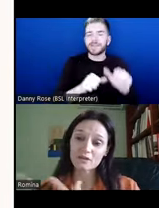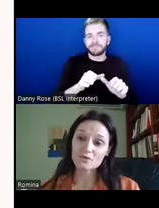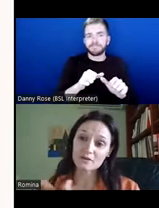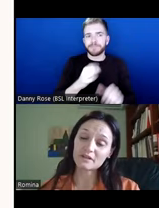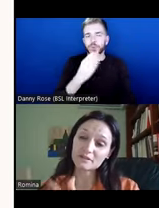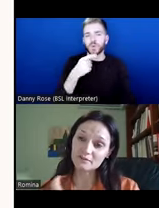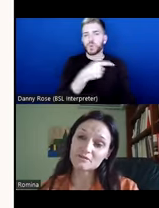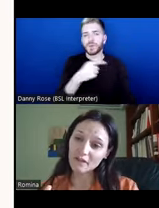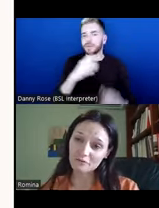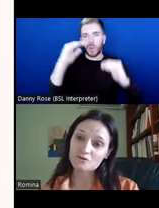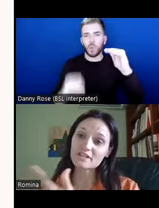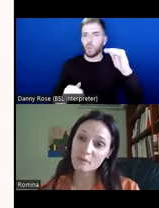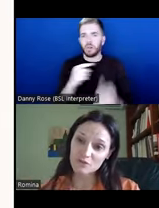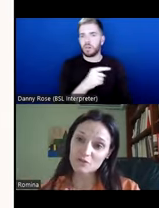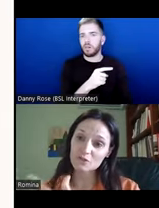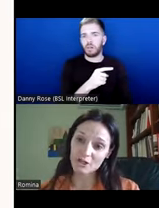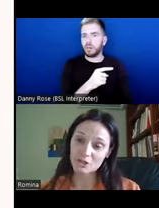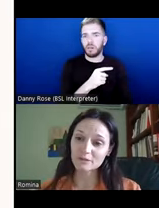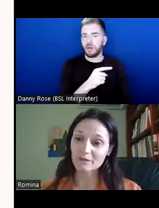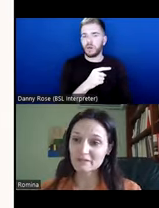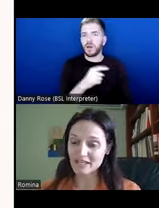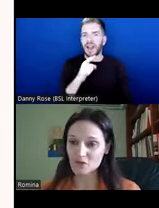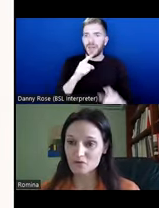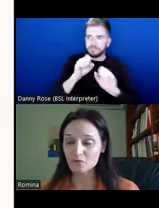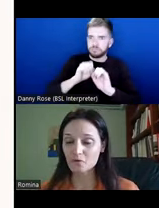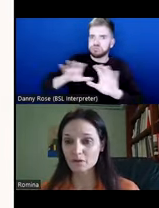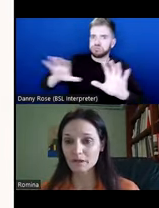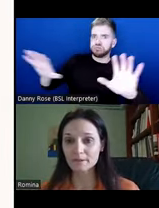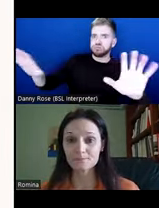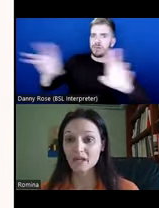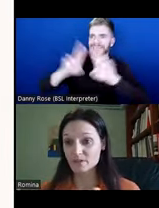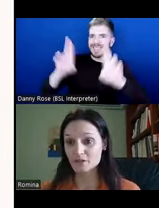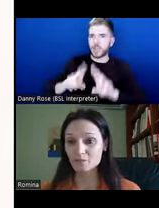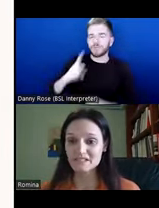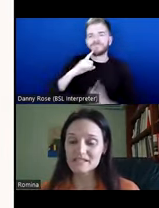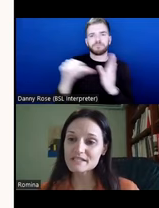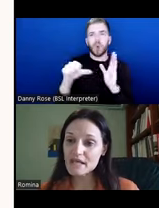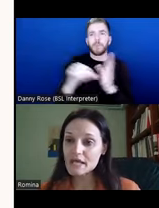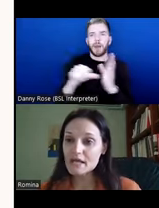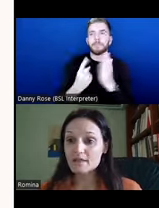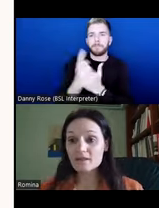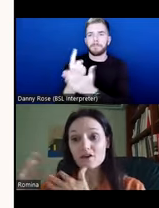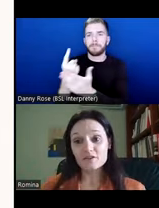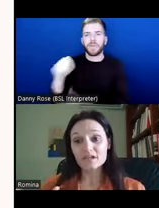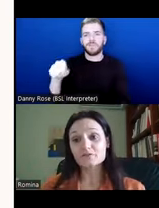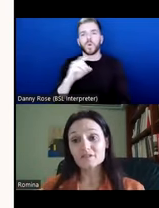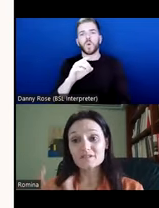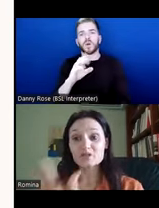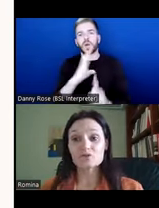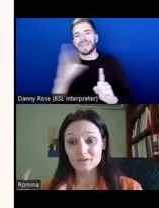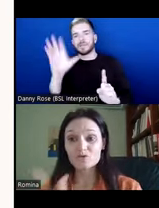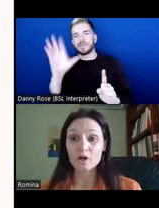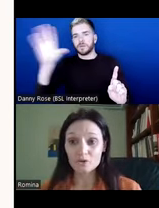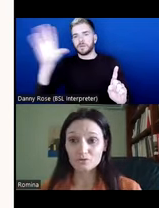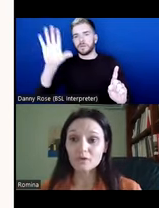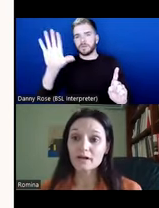and those are then kind of transposed internationally with implications for non-Western communities. And then the other side of it is